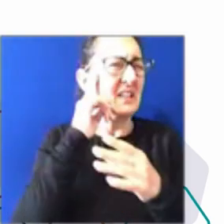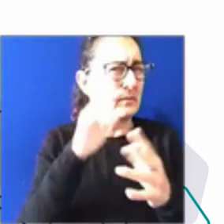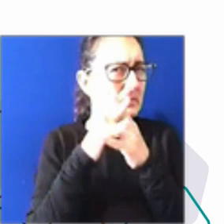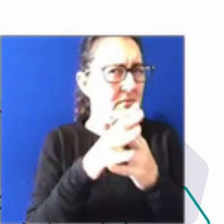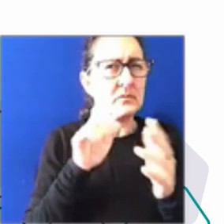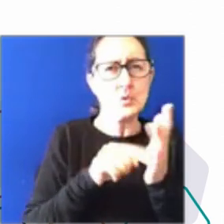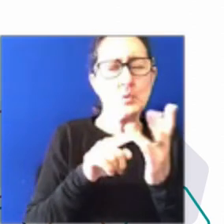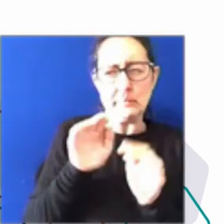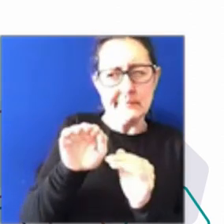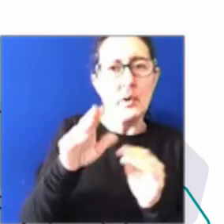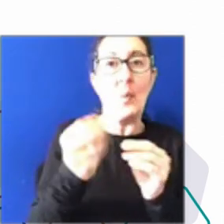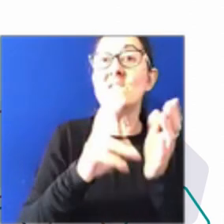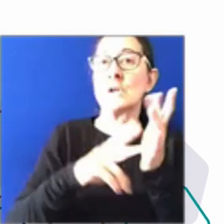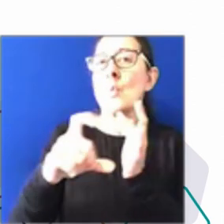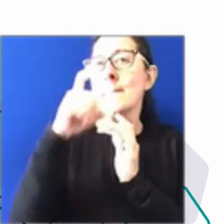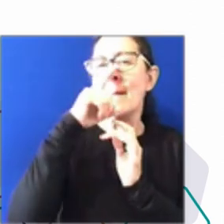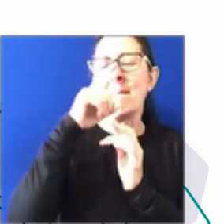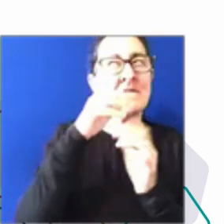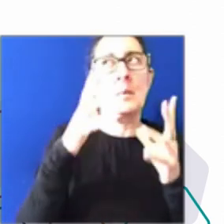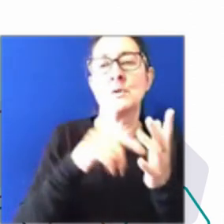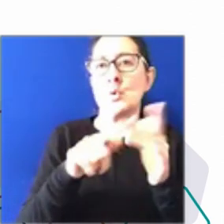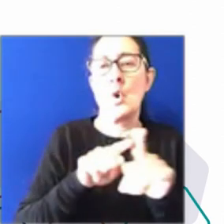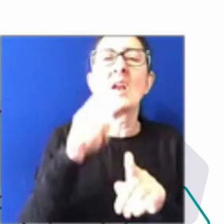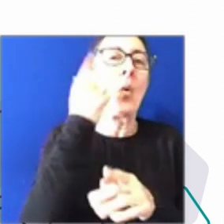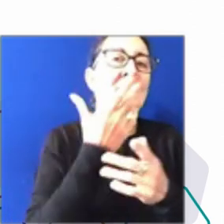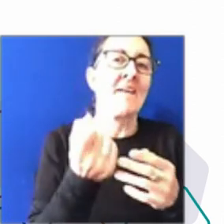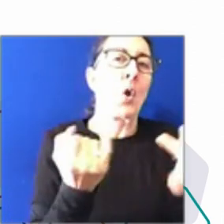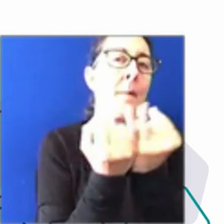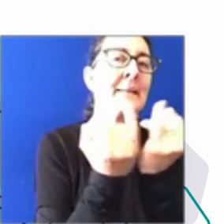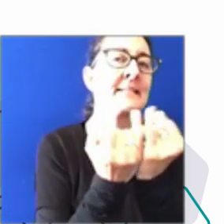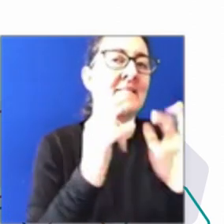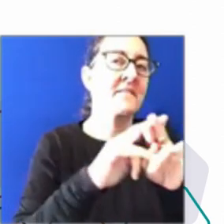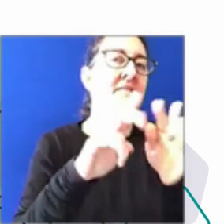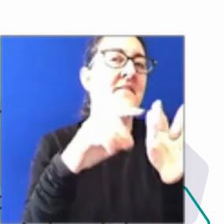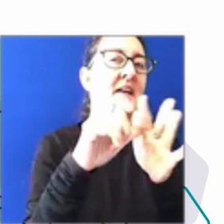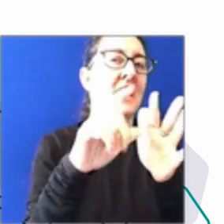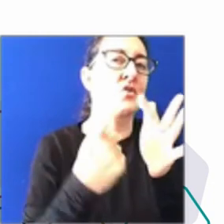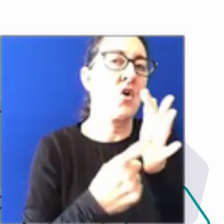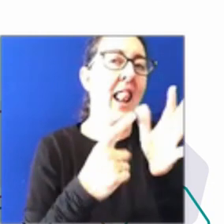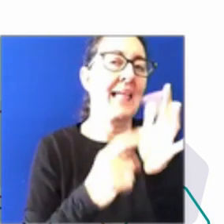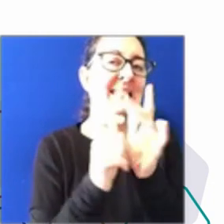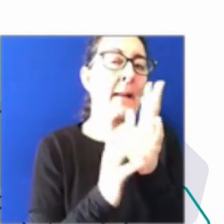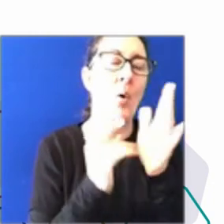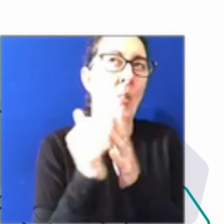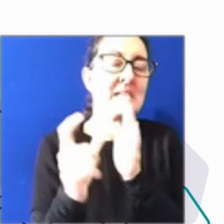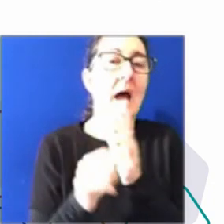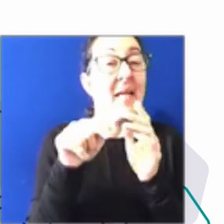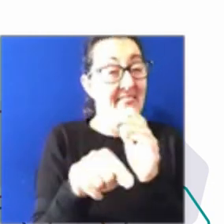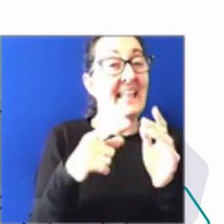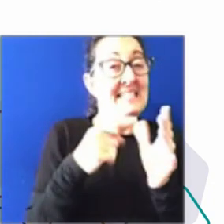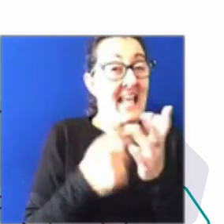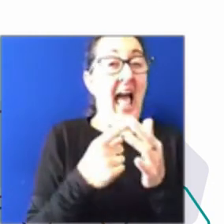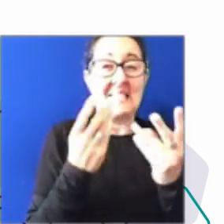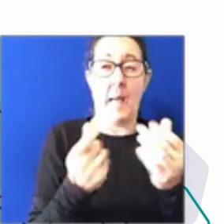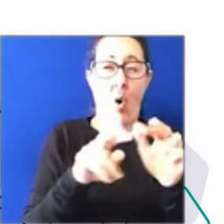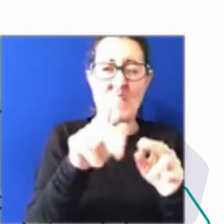just say too, because there is competitive federalism all the time. These are some of the best questions that we've had as we've done these state of service road shows.